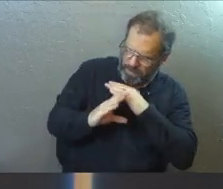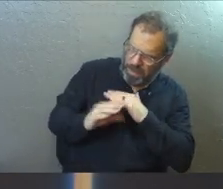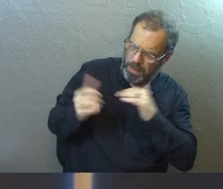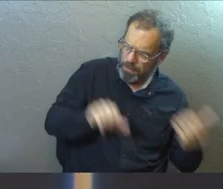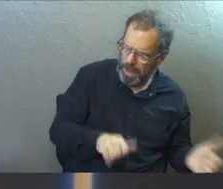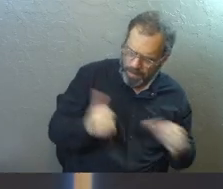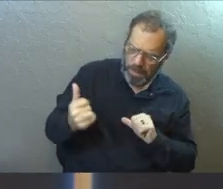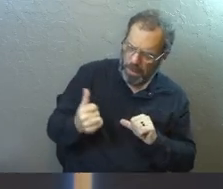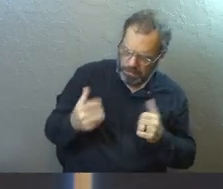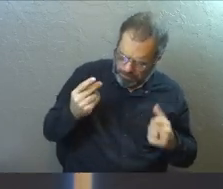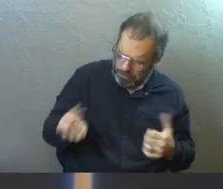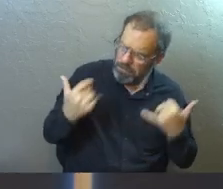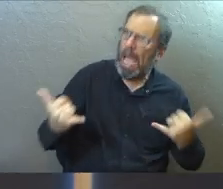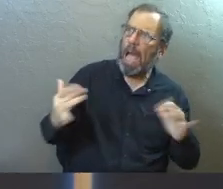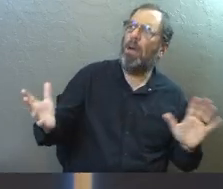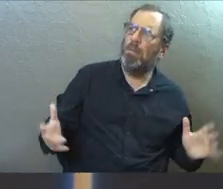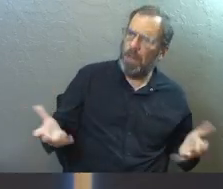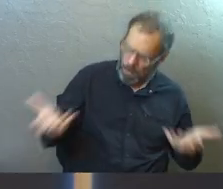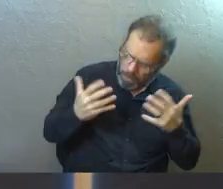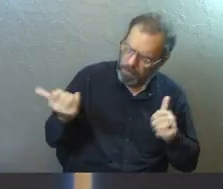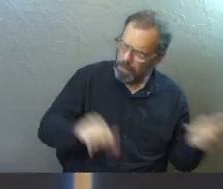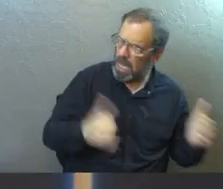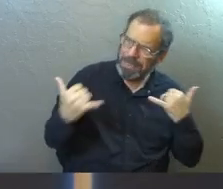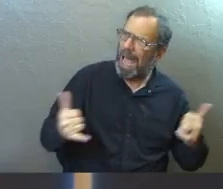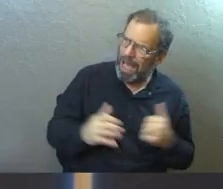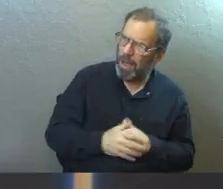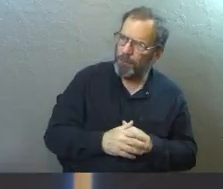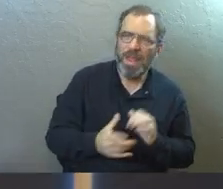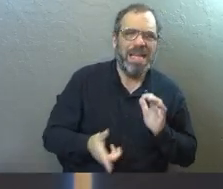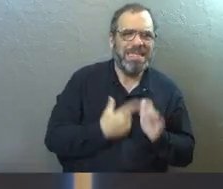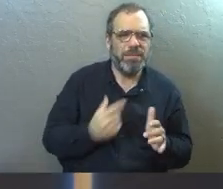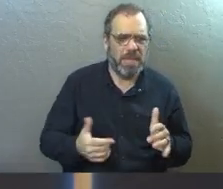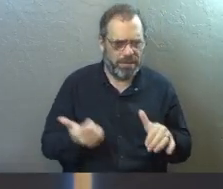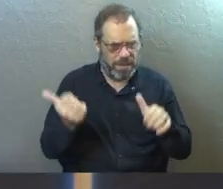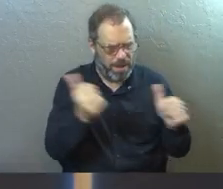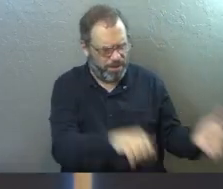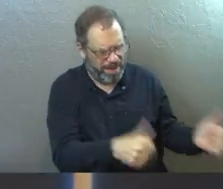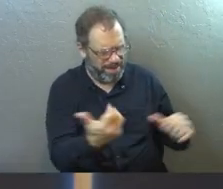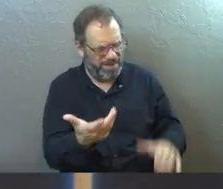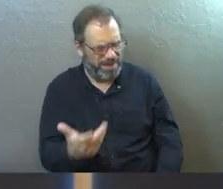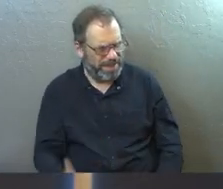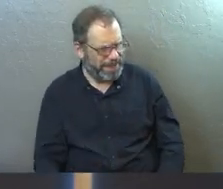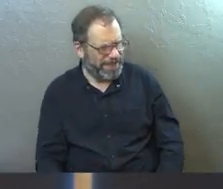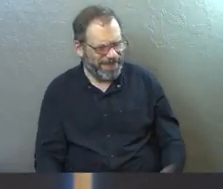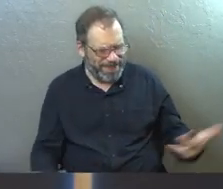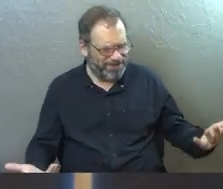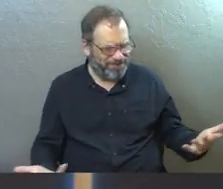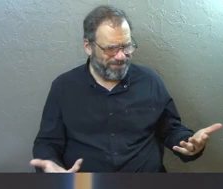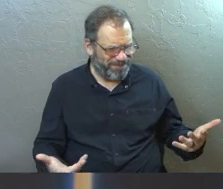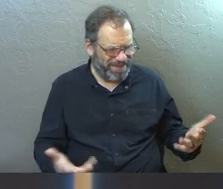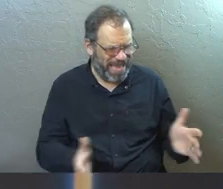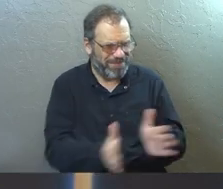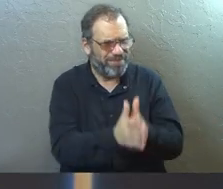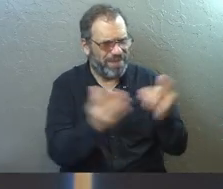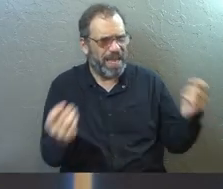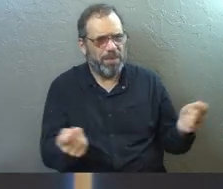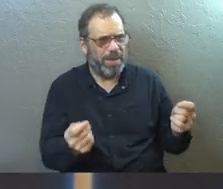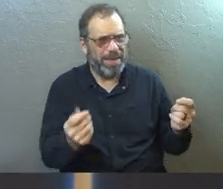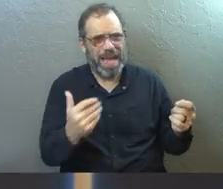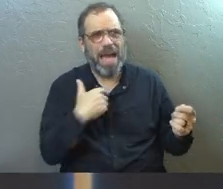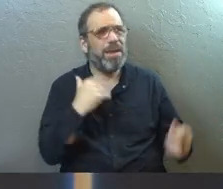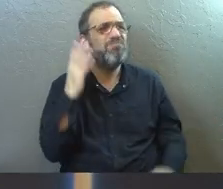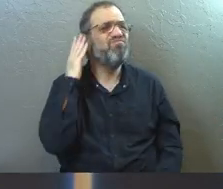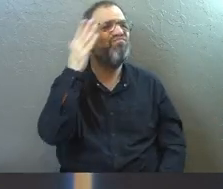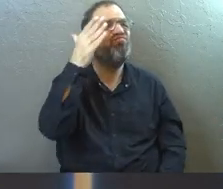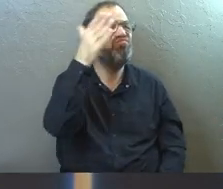baptized? Like, I'm going do it now. And sometimes we look at baptism like this ceremony that I might get to